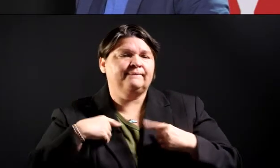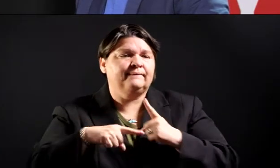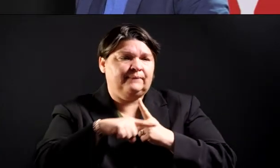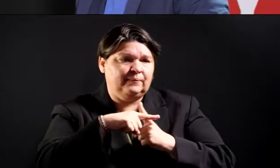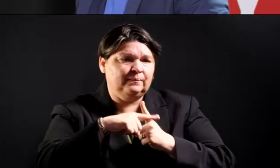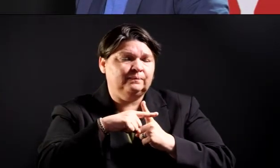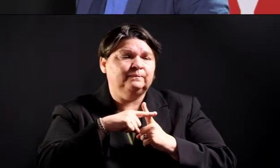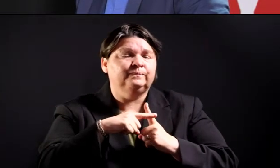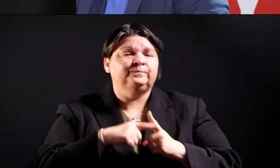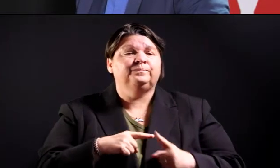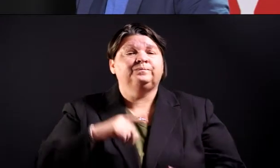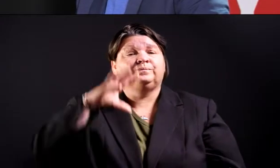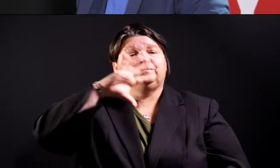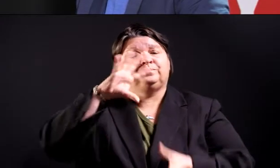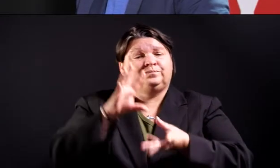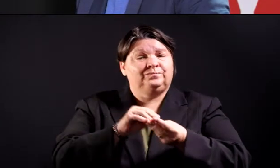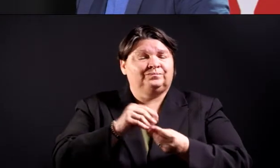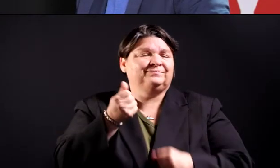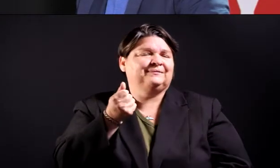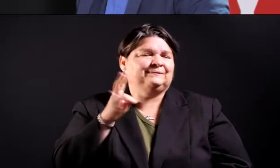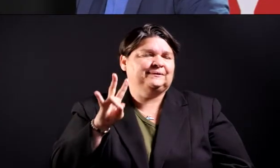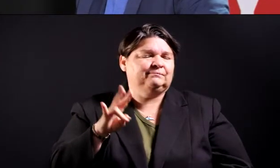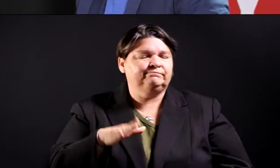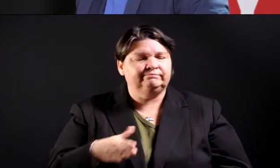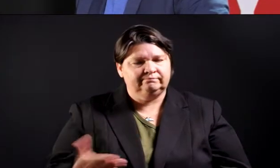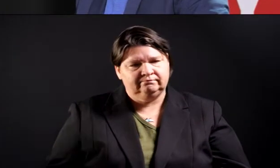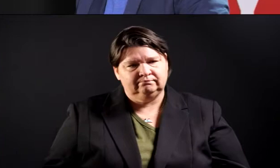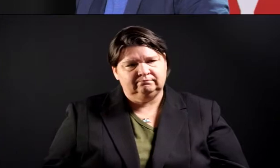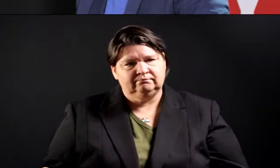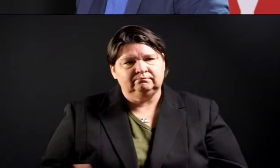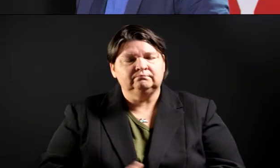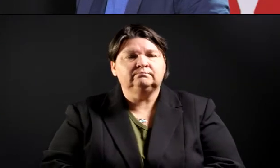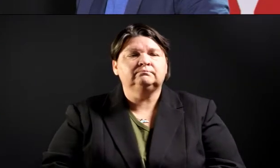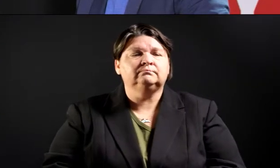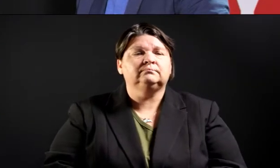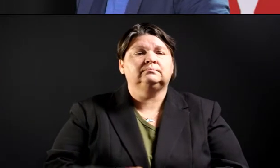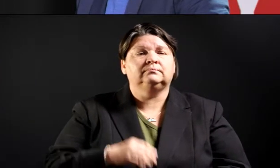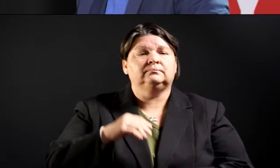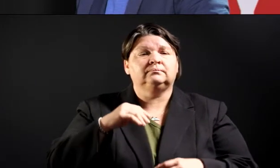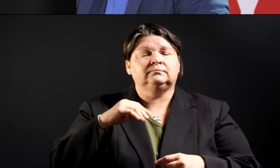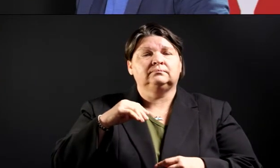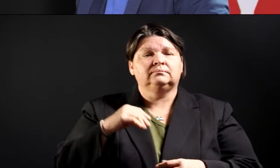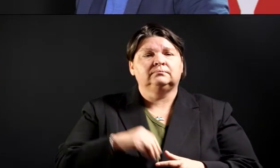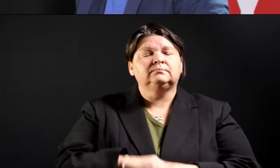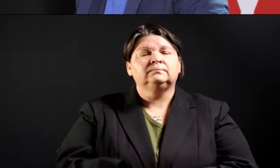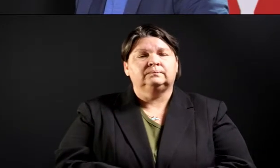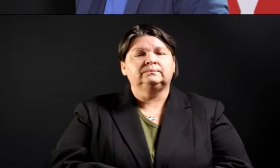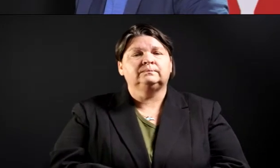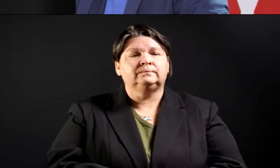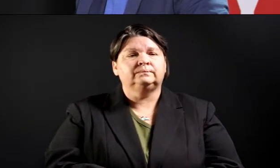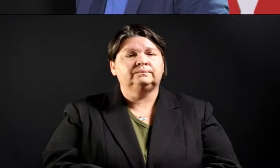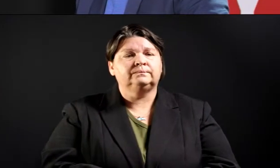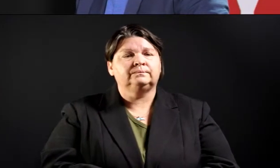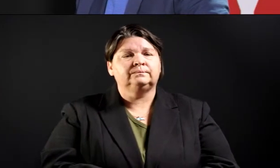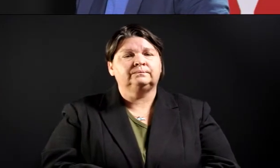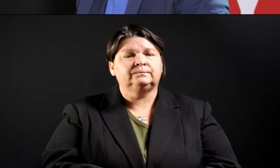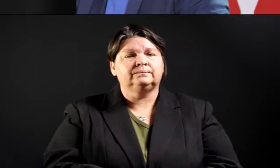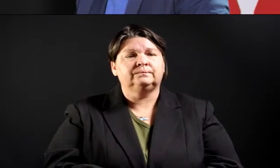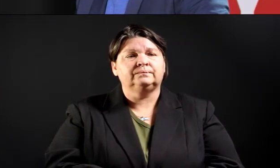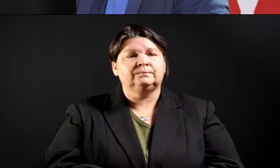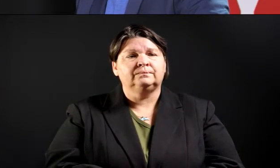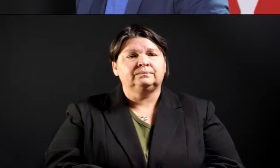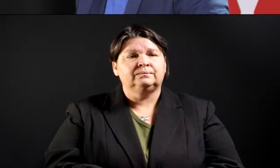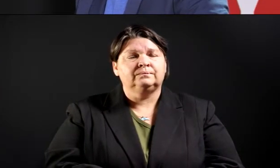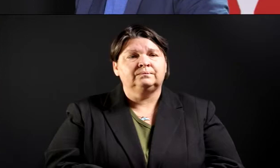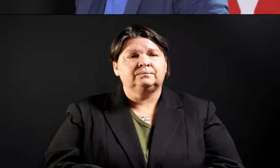who will recover. You know, we've seen an increase the last two weeks. Last night's was a little less. But the